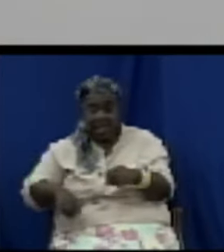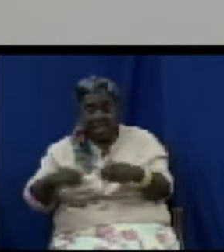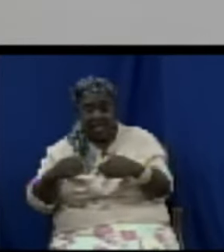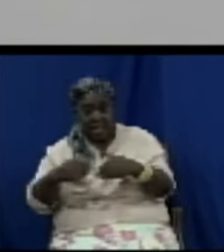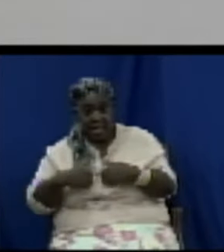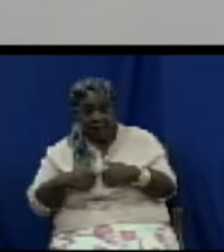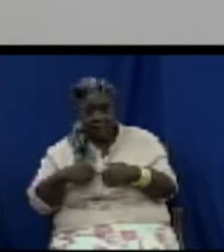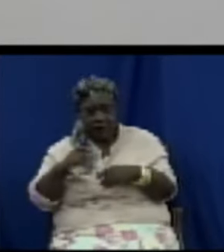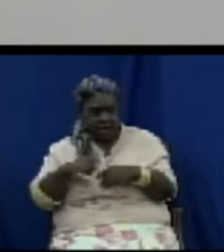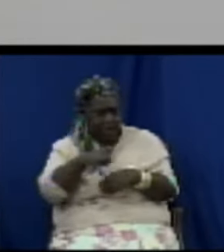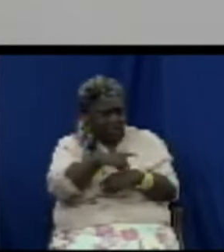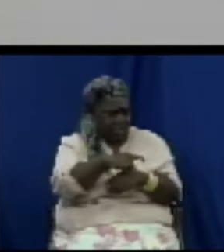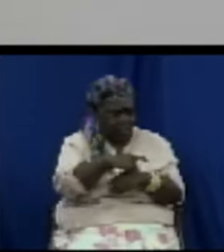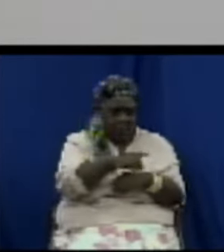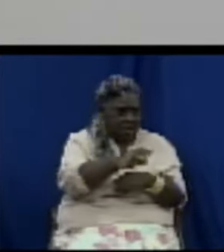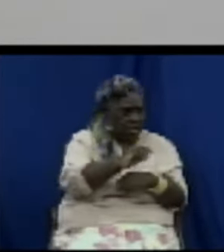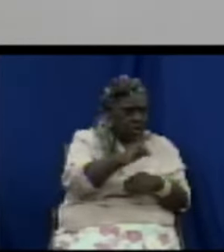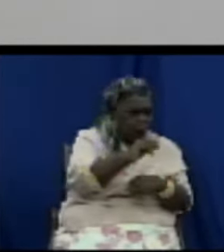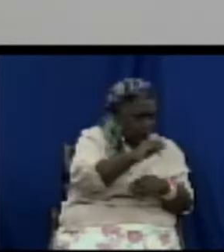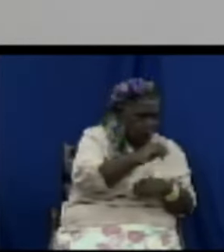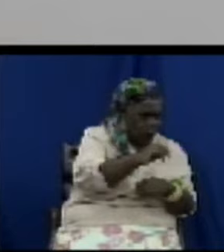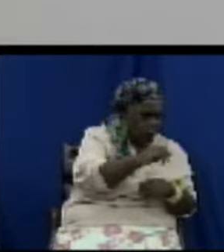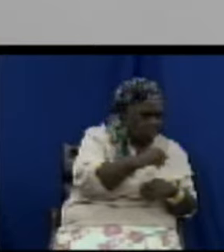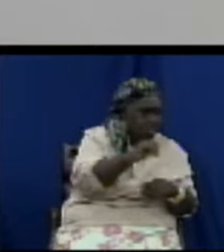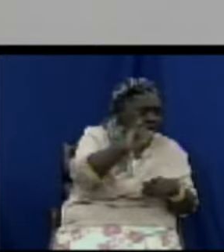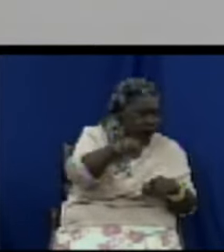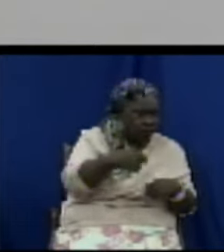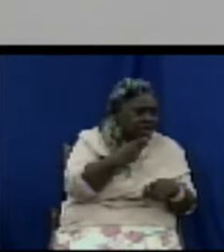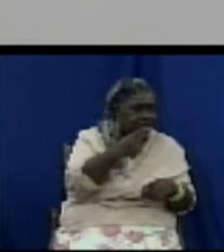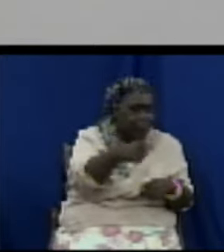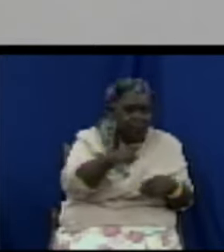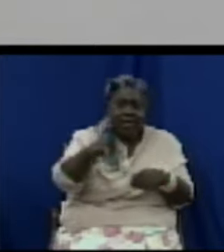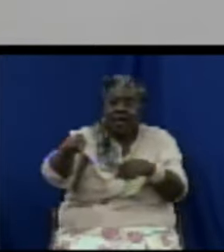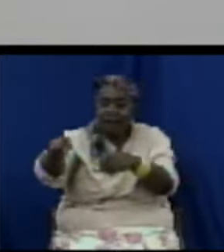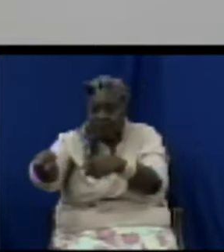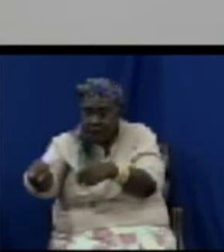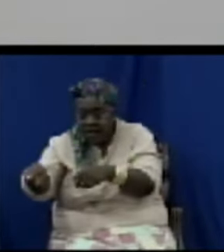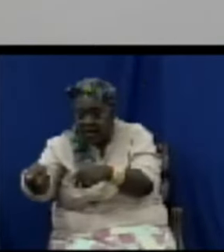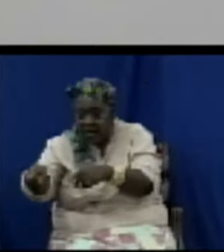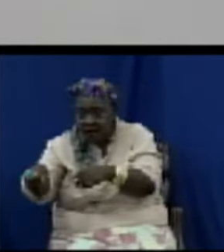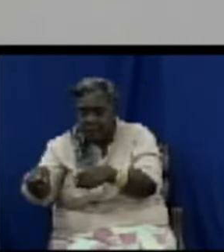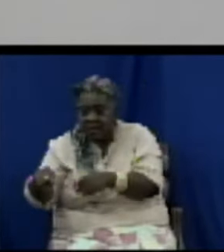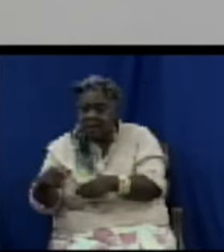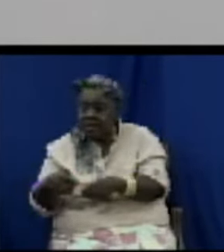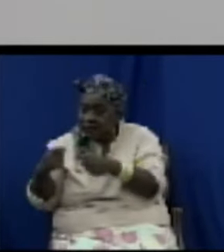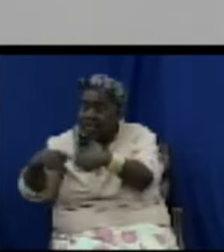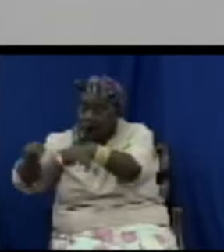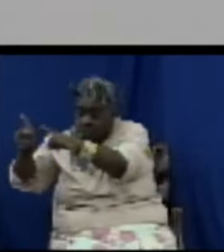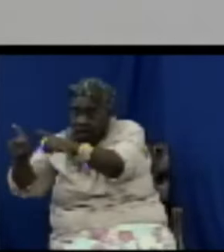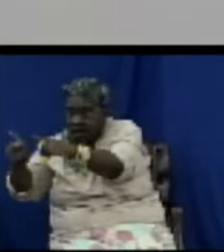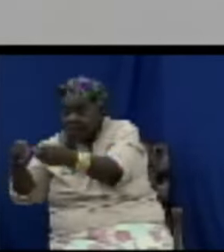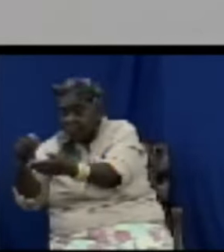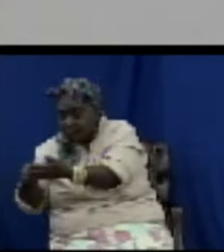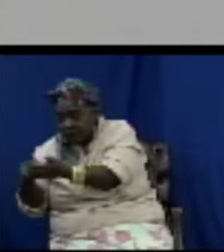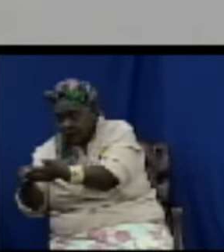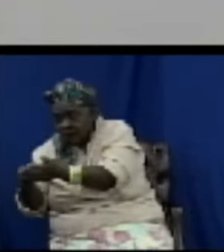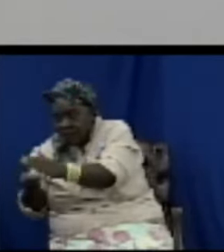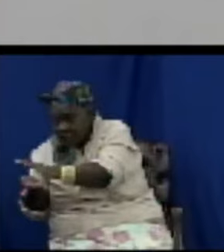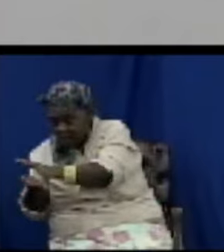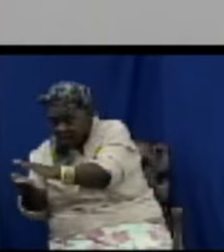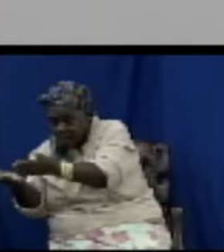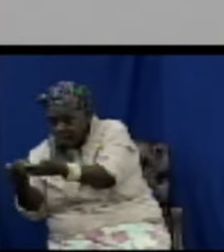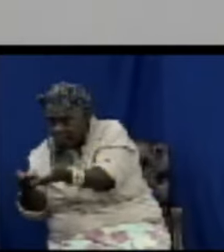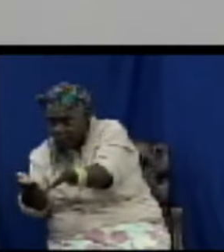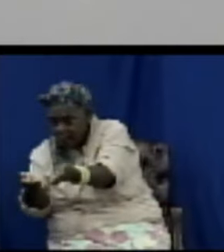have this one she says no you just told me this bike 350 go and get cash but what happened